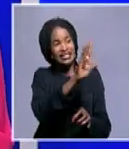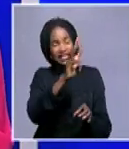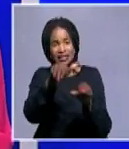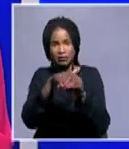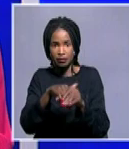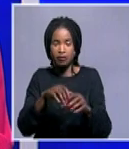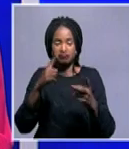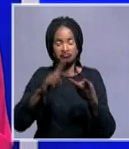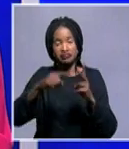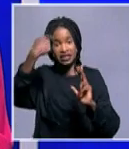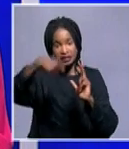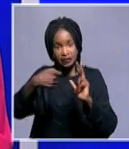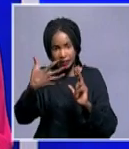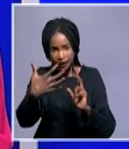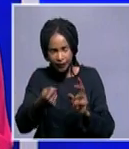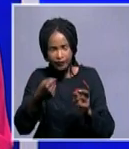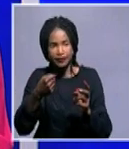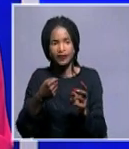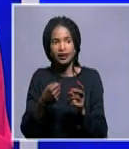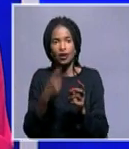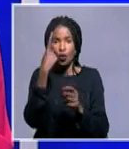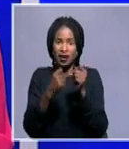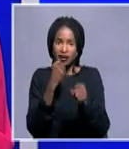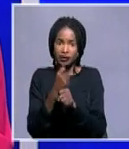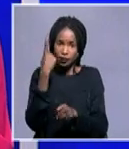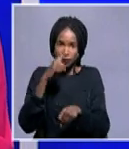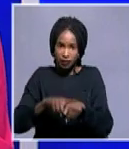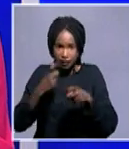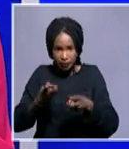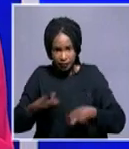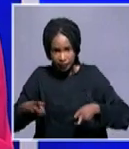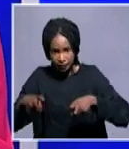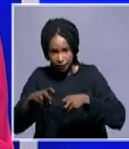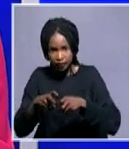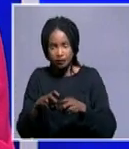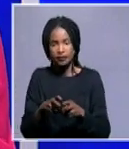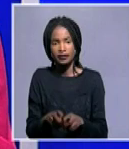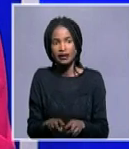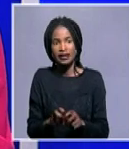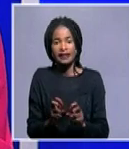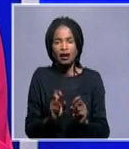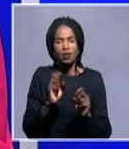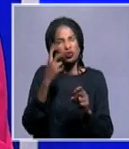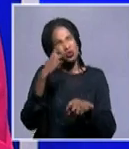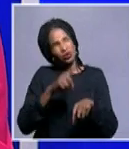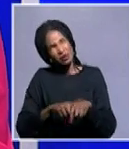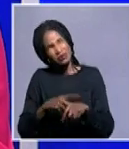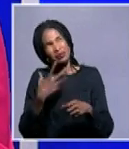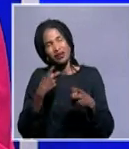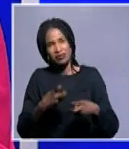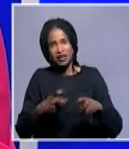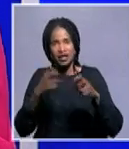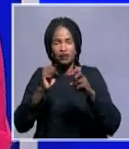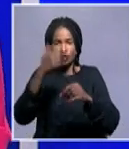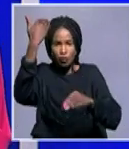and as I said it meets once a year. But then in between the two summits you have the organ